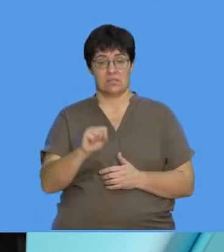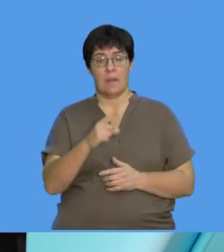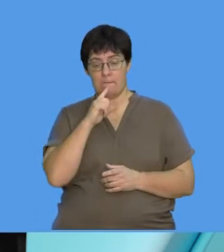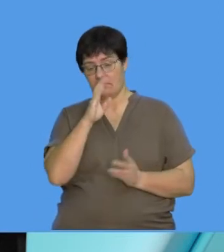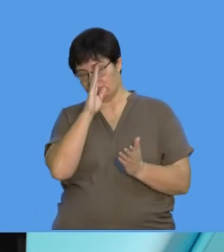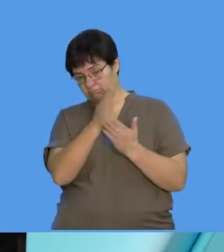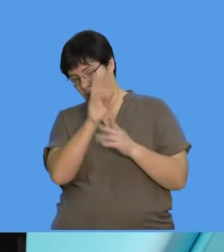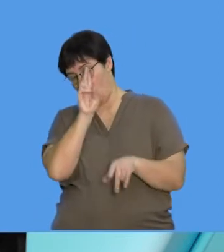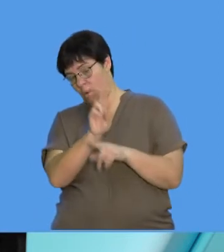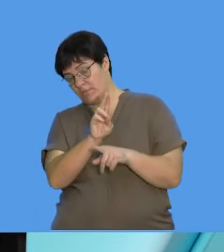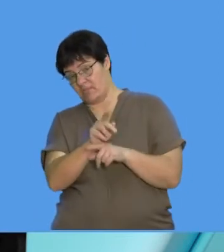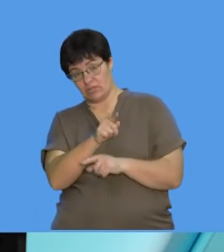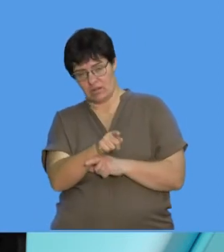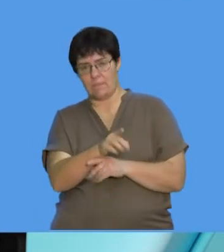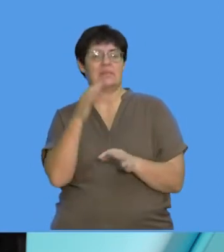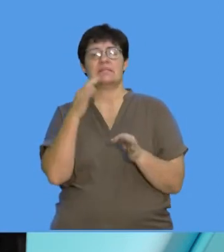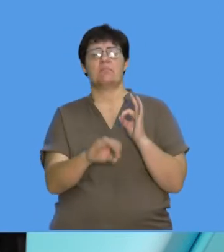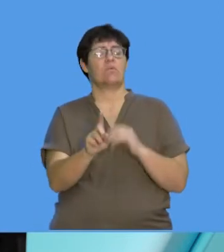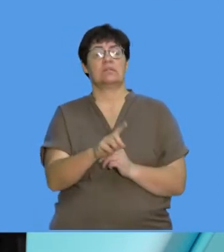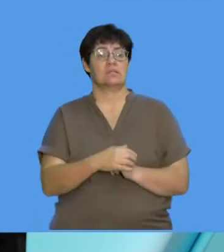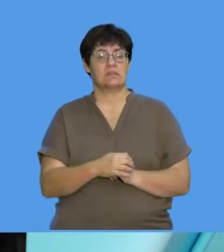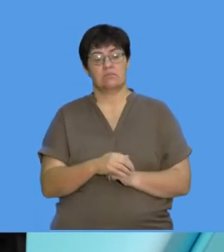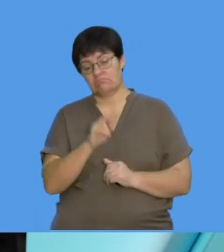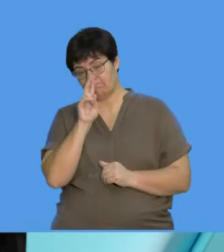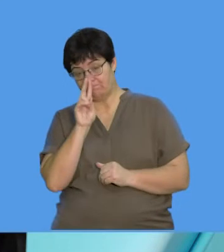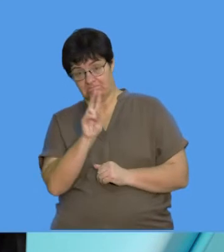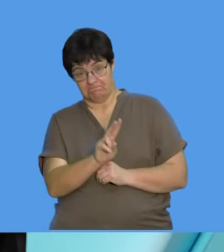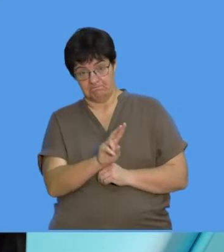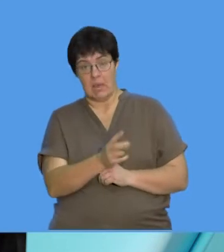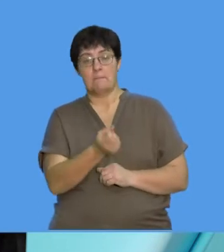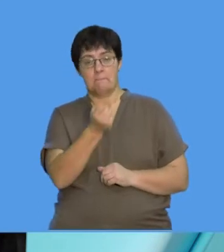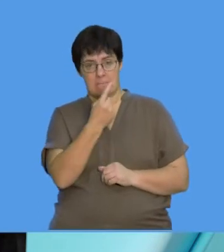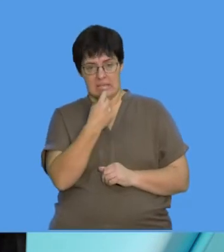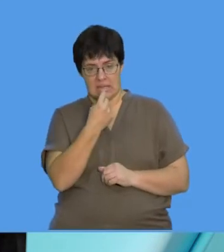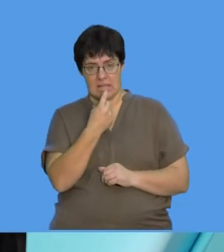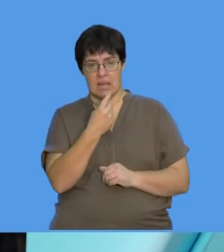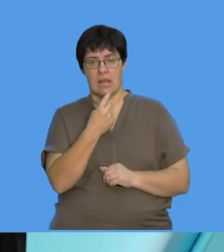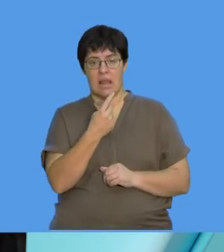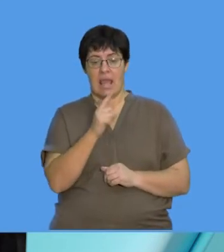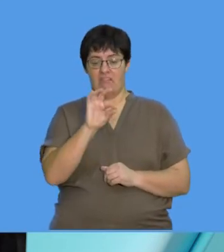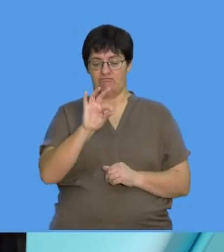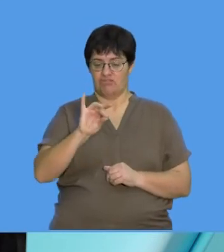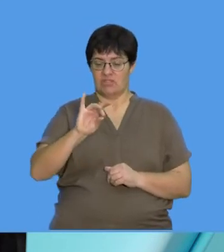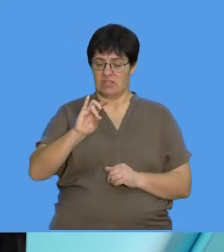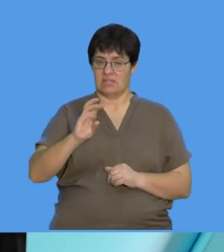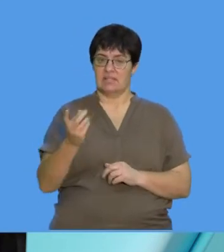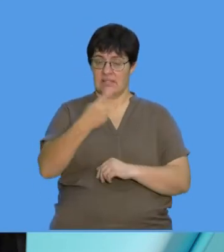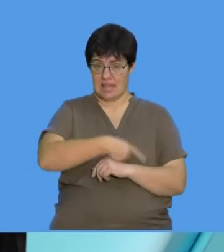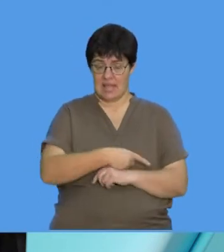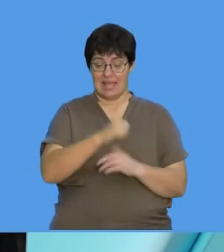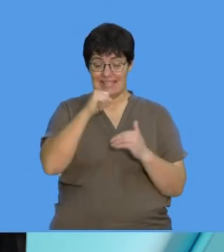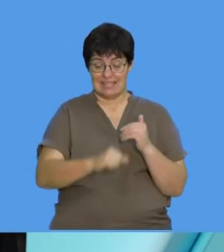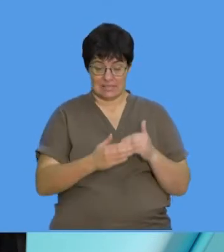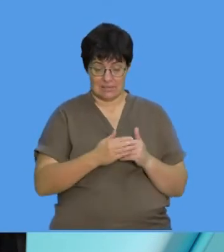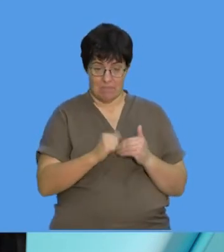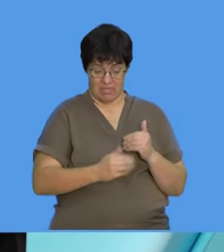observation, all right, is very simply they are going to give you your medicine every single day. And it's